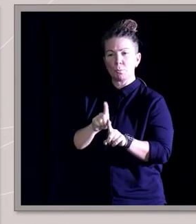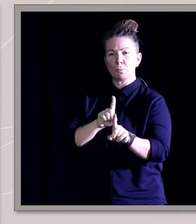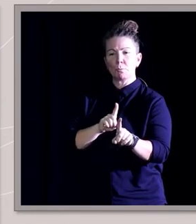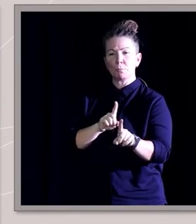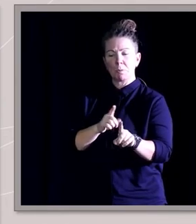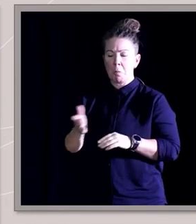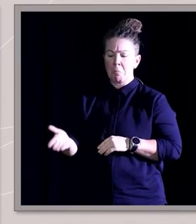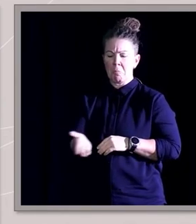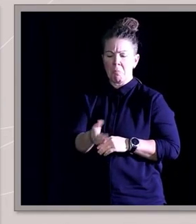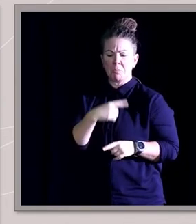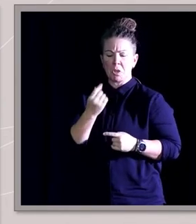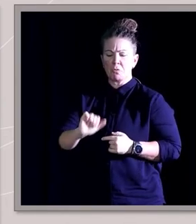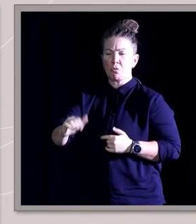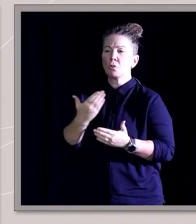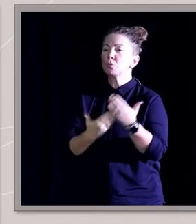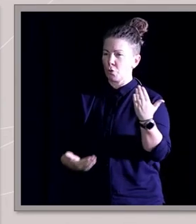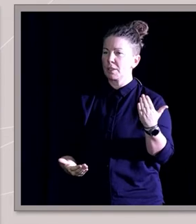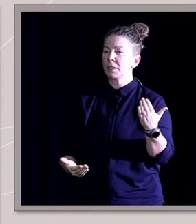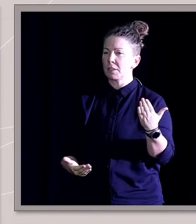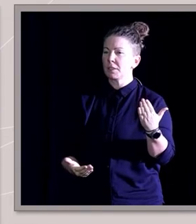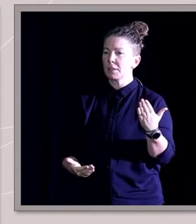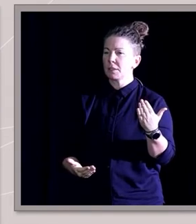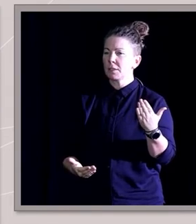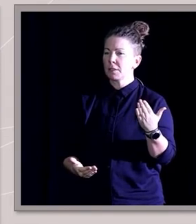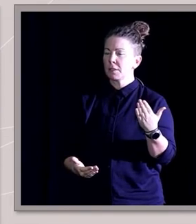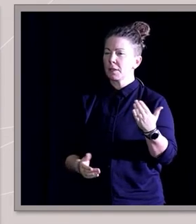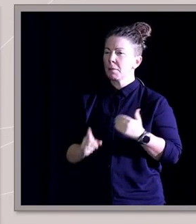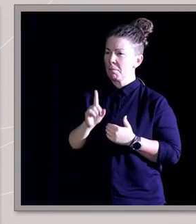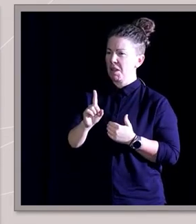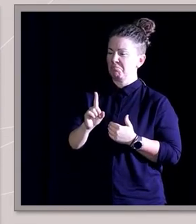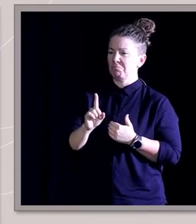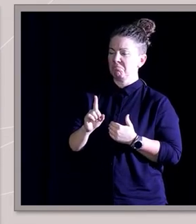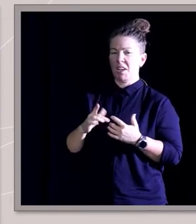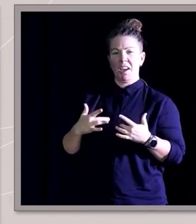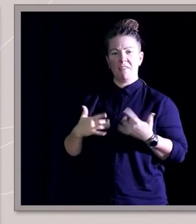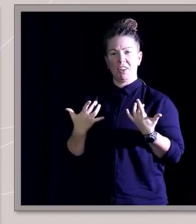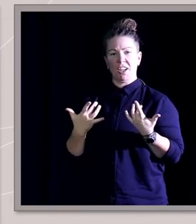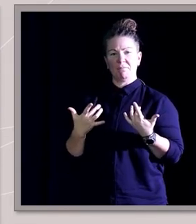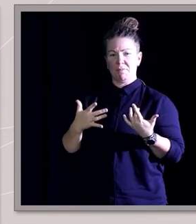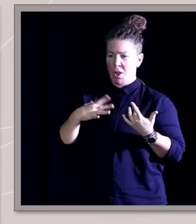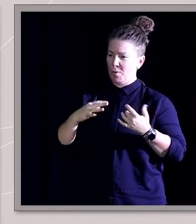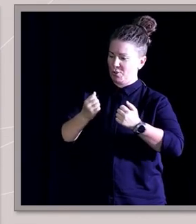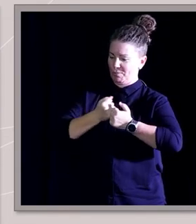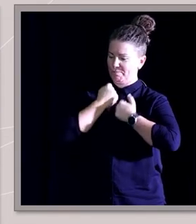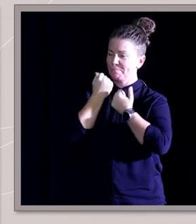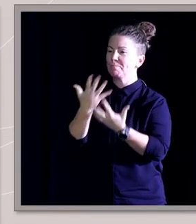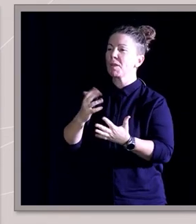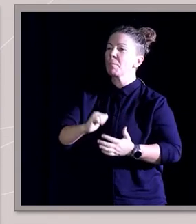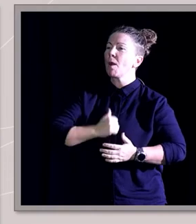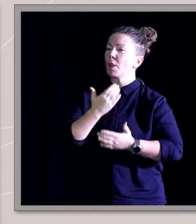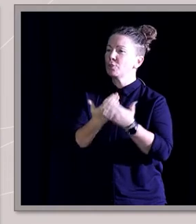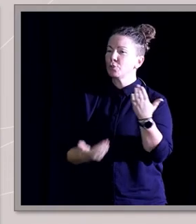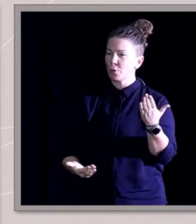tell their stories, but eventually I've come to the point where I've wanted to talk about my own story and to do it